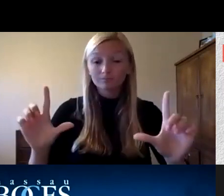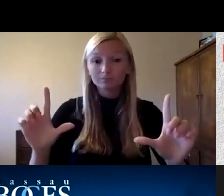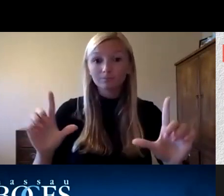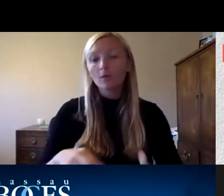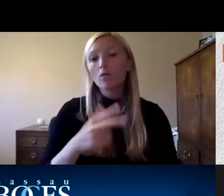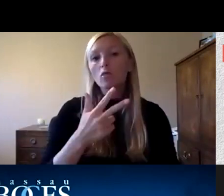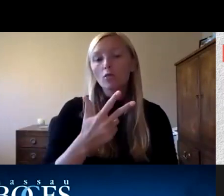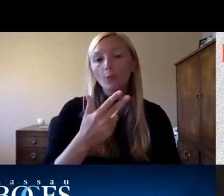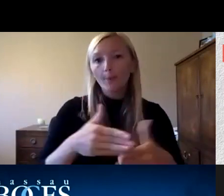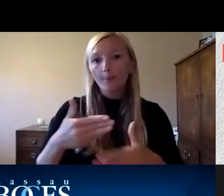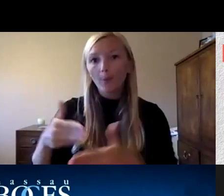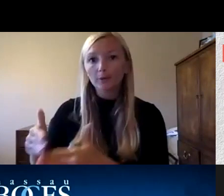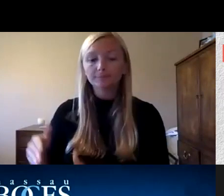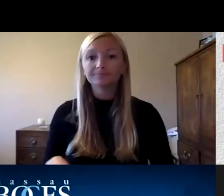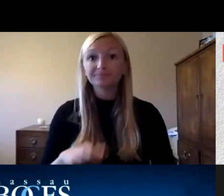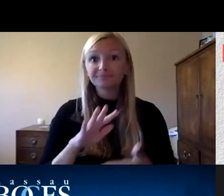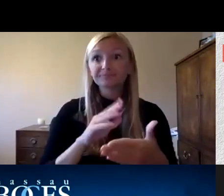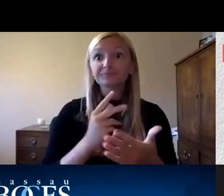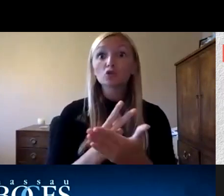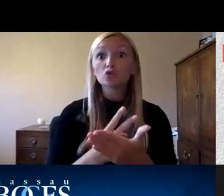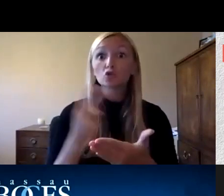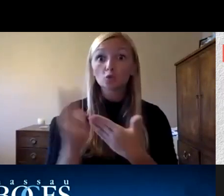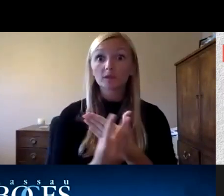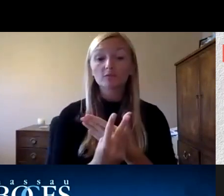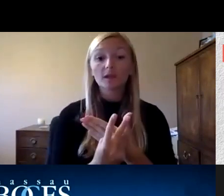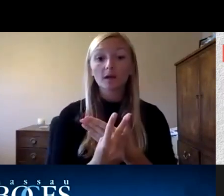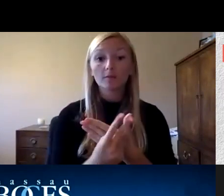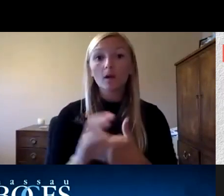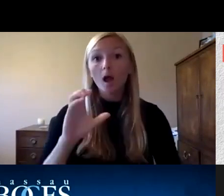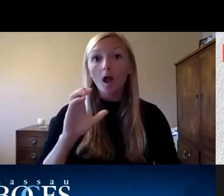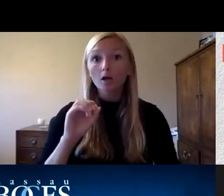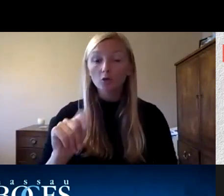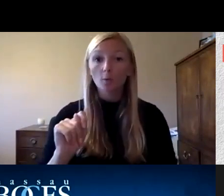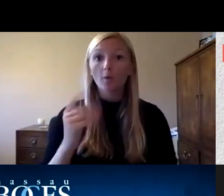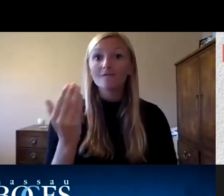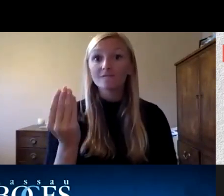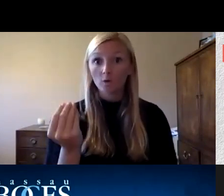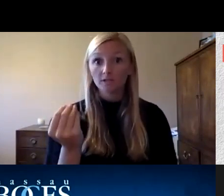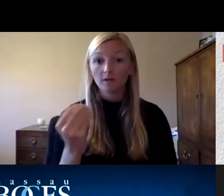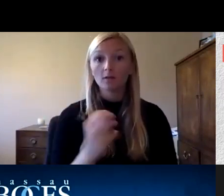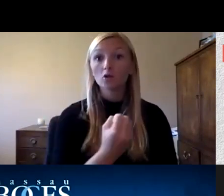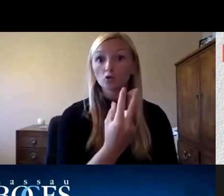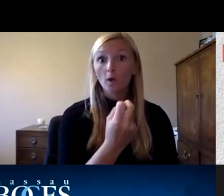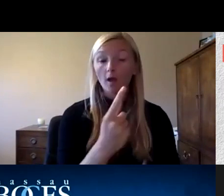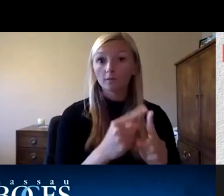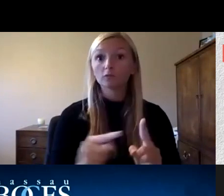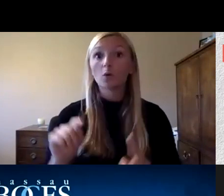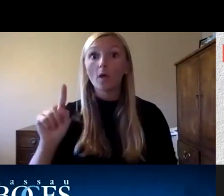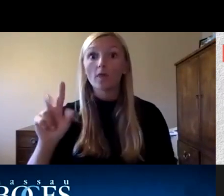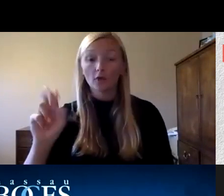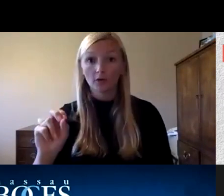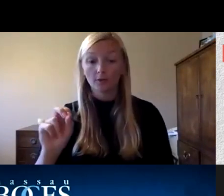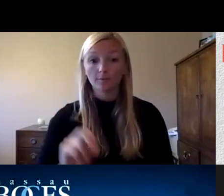-part series scheduled two weeks from today on october 14th from 12 noon to 1 30 pm